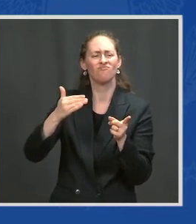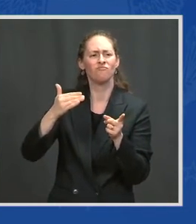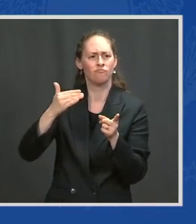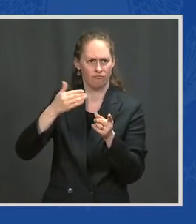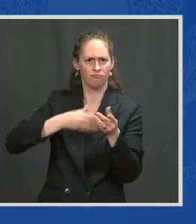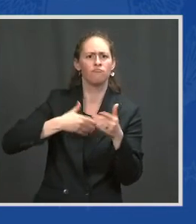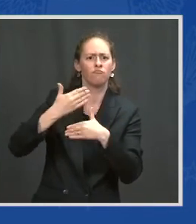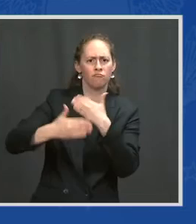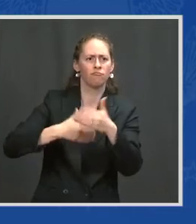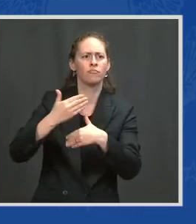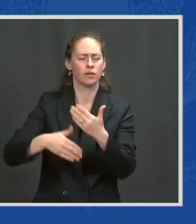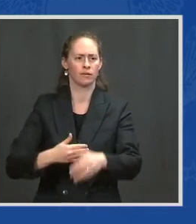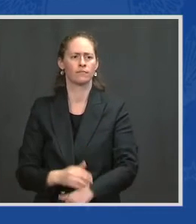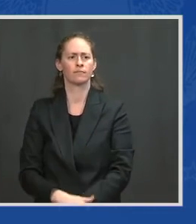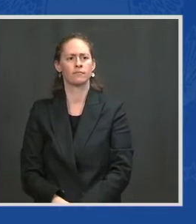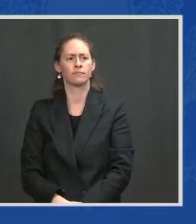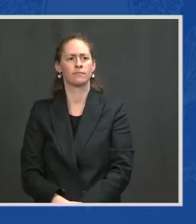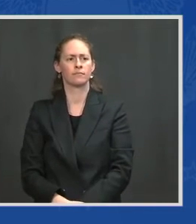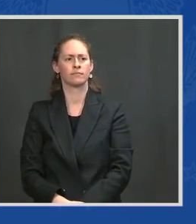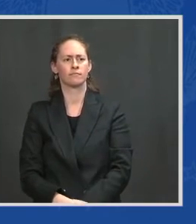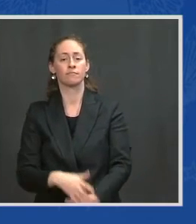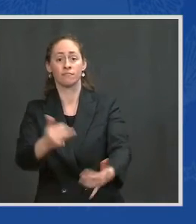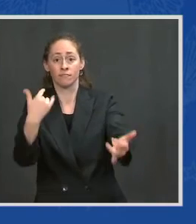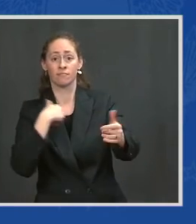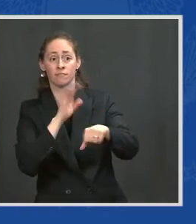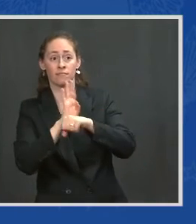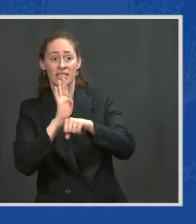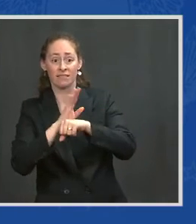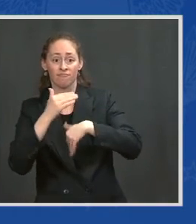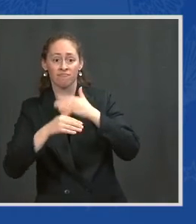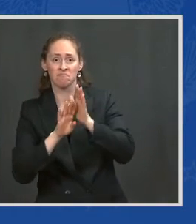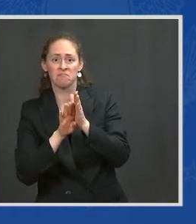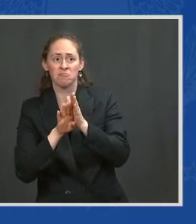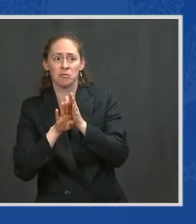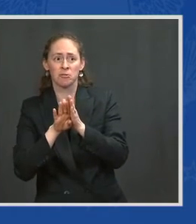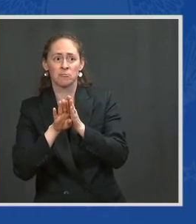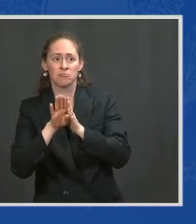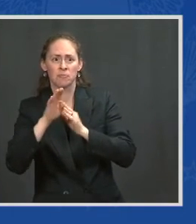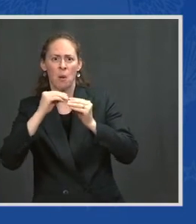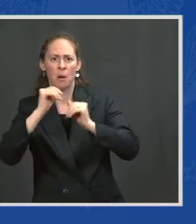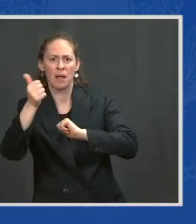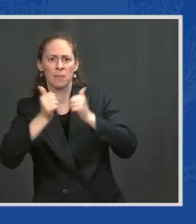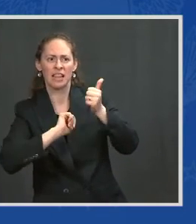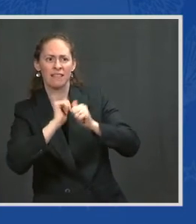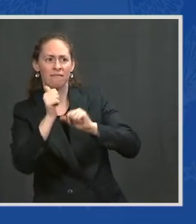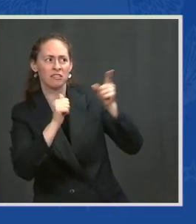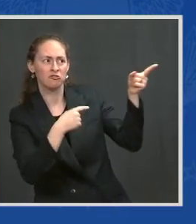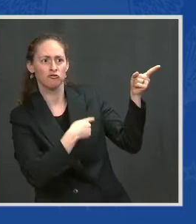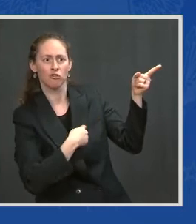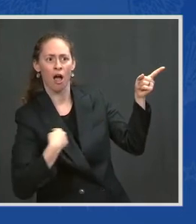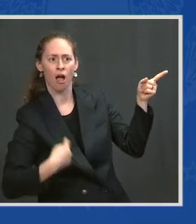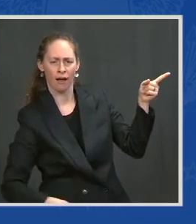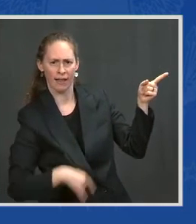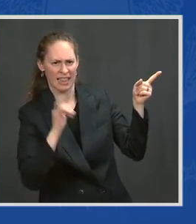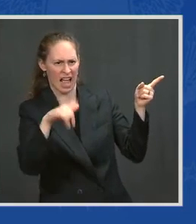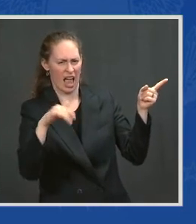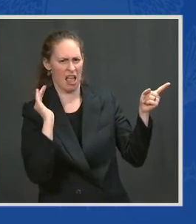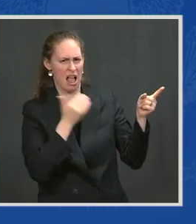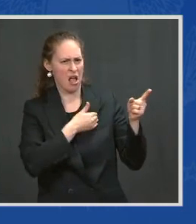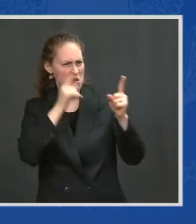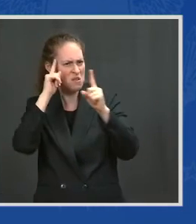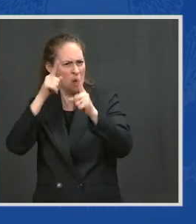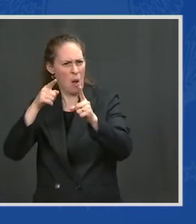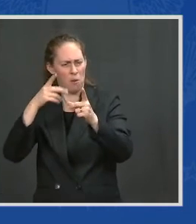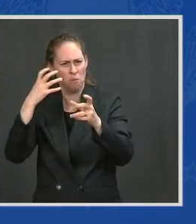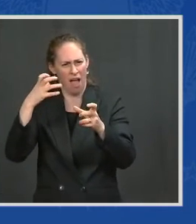world for the 21st century. That's the next stage. That's what I'm we're doing right now. We're working to get that passed.